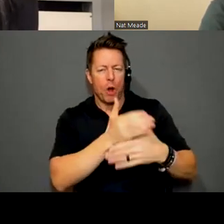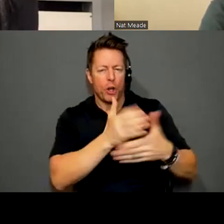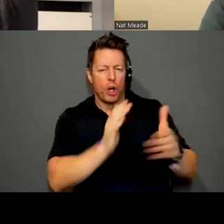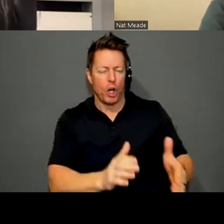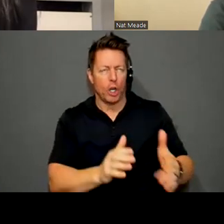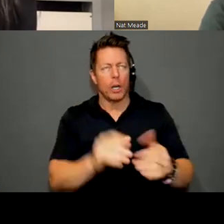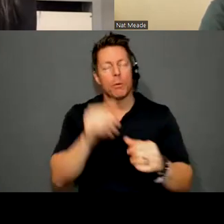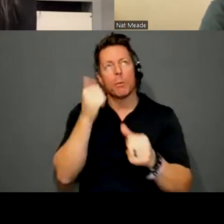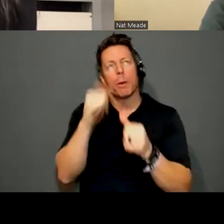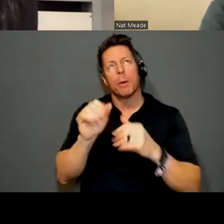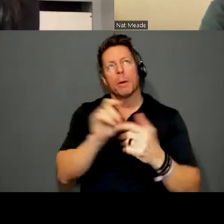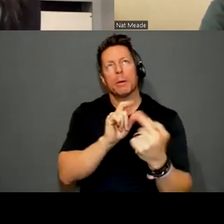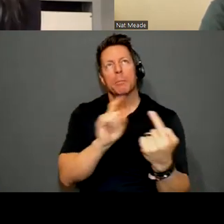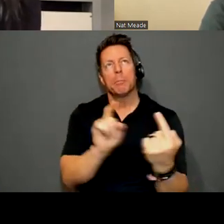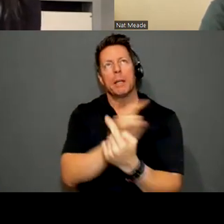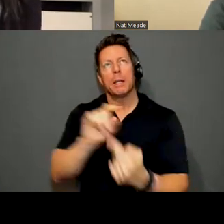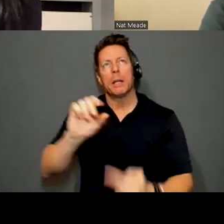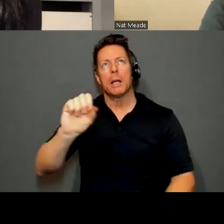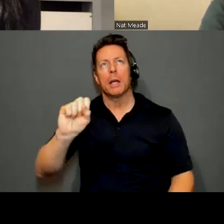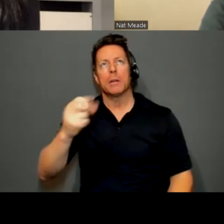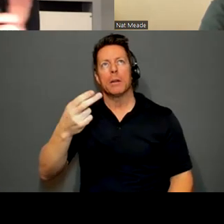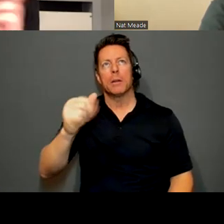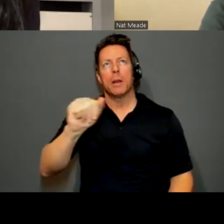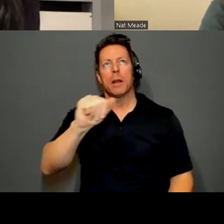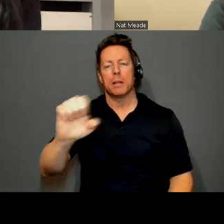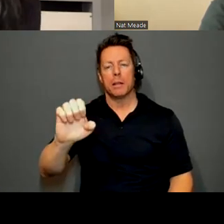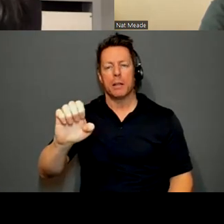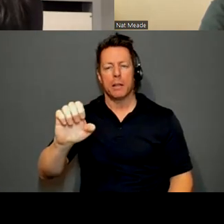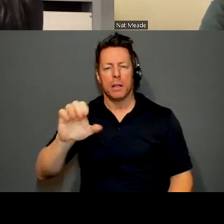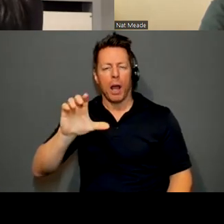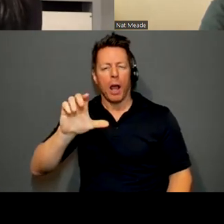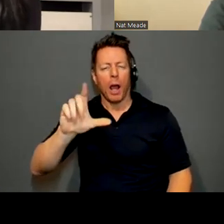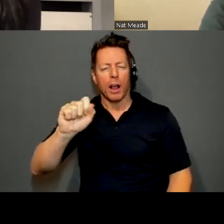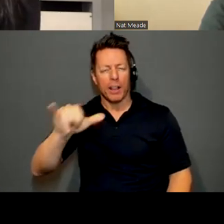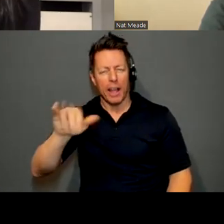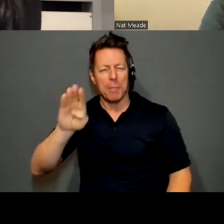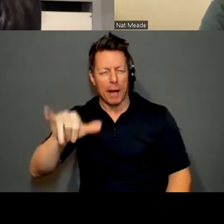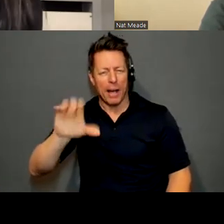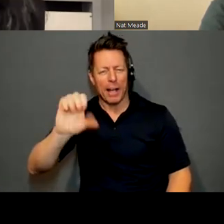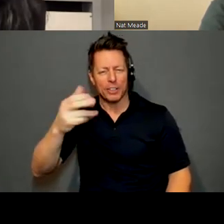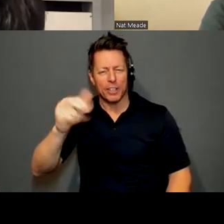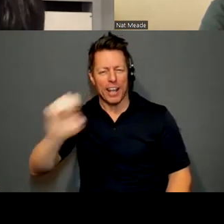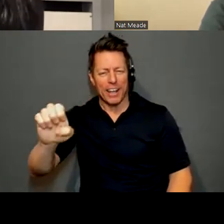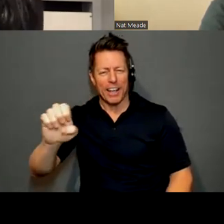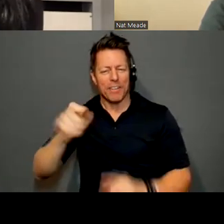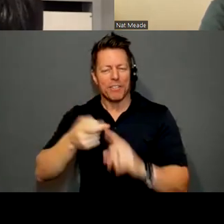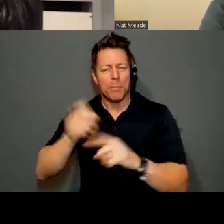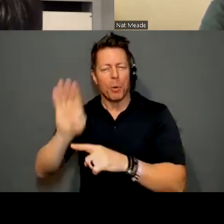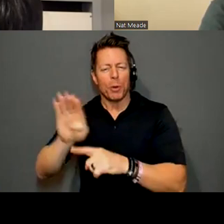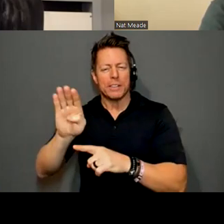meeting Shay, who owns Clay by Shay in Boise. And the list goes on and on.